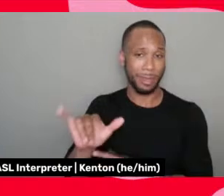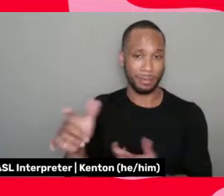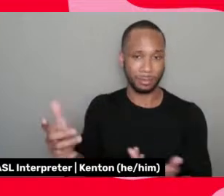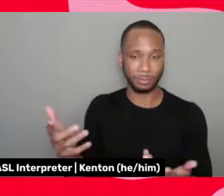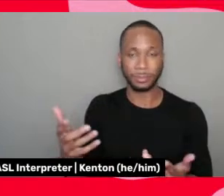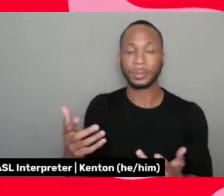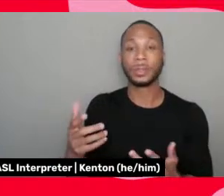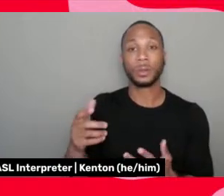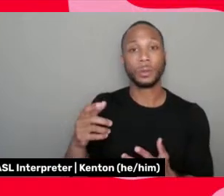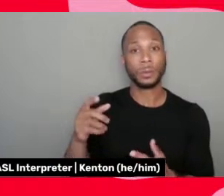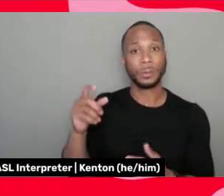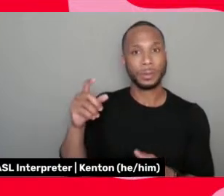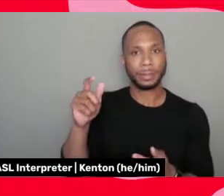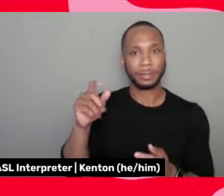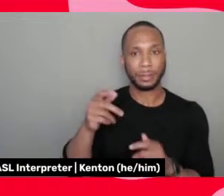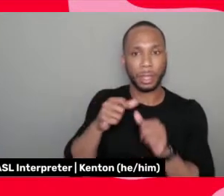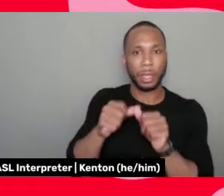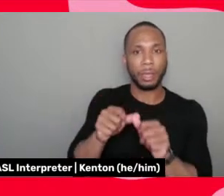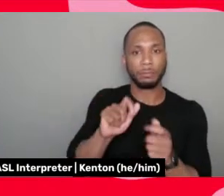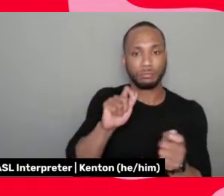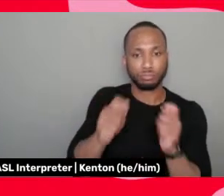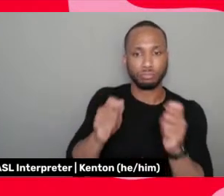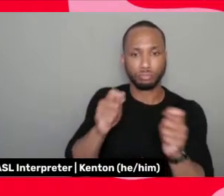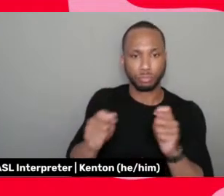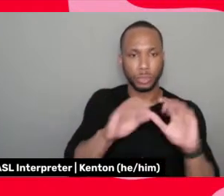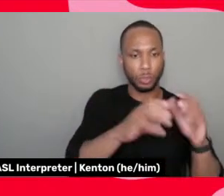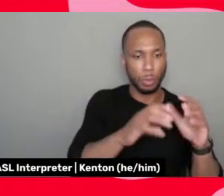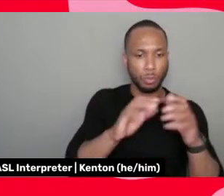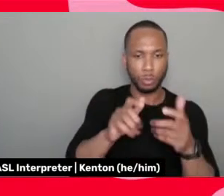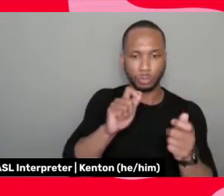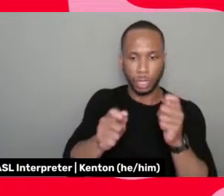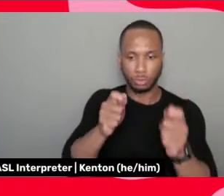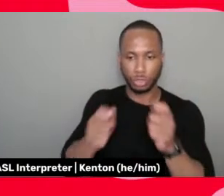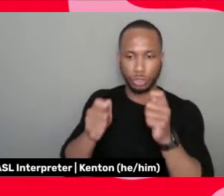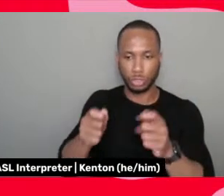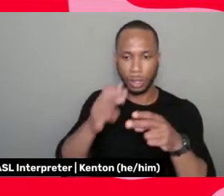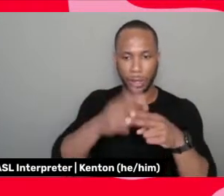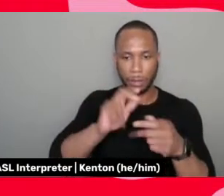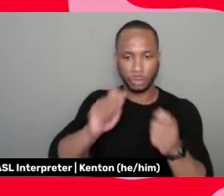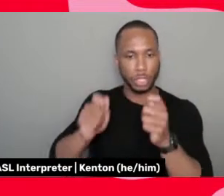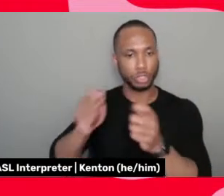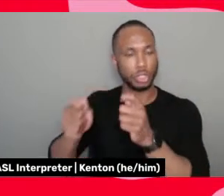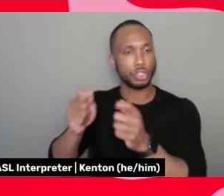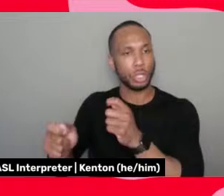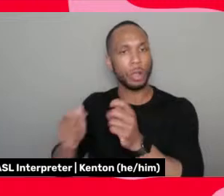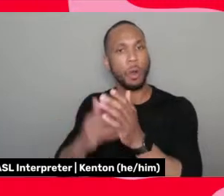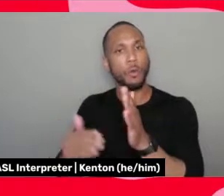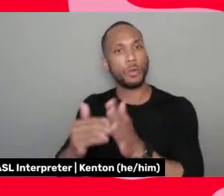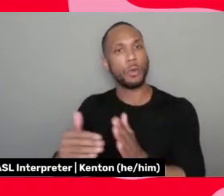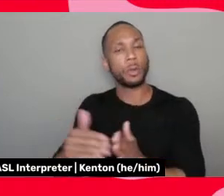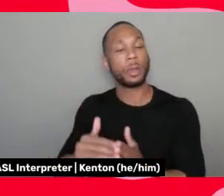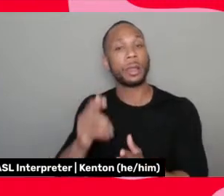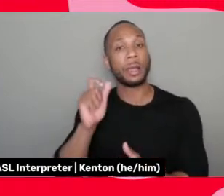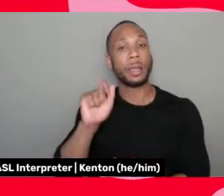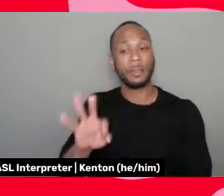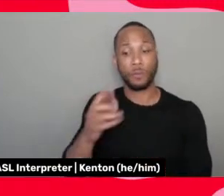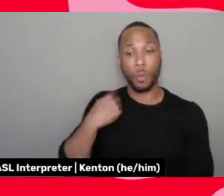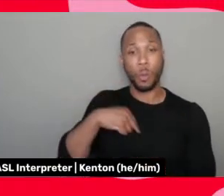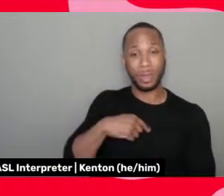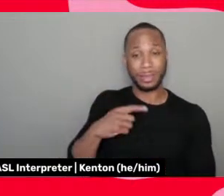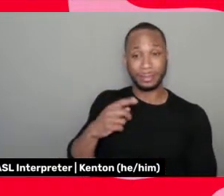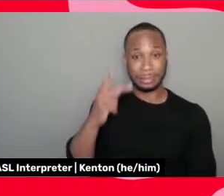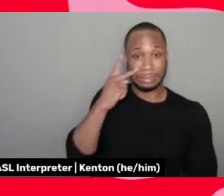keep recategorizing ourselves over and over and over again, because if we see ourselves as human